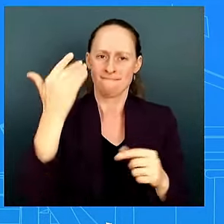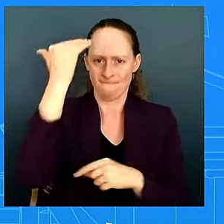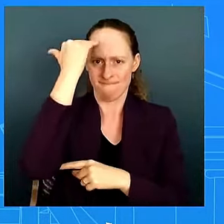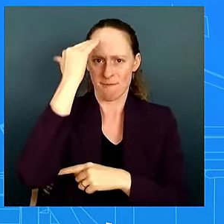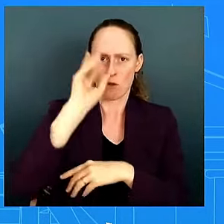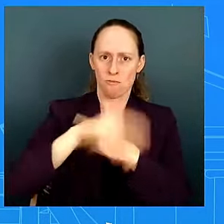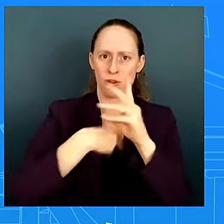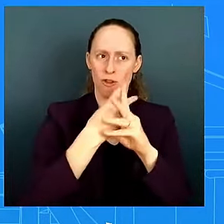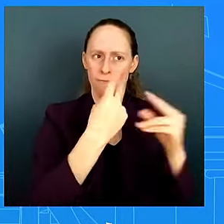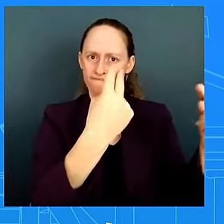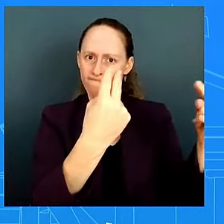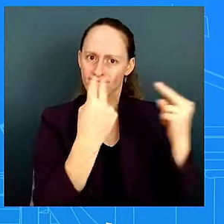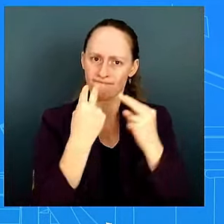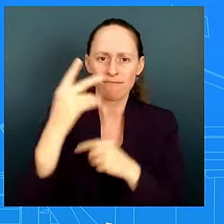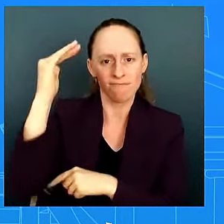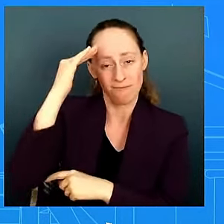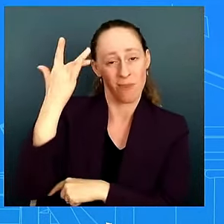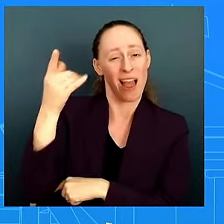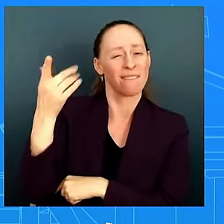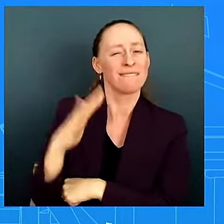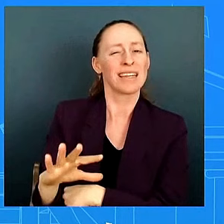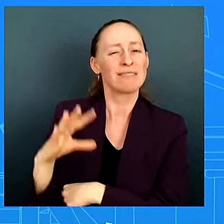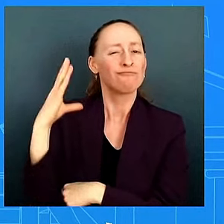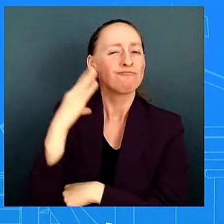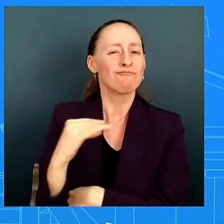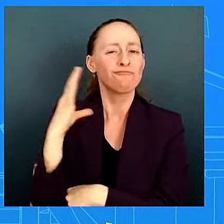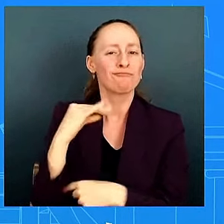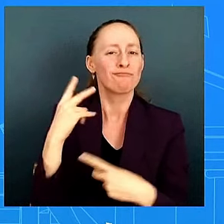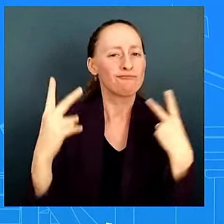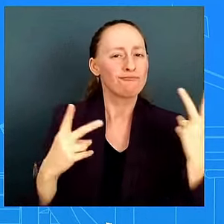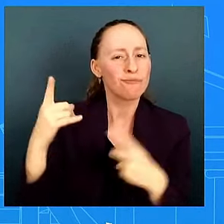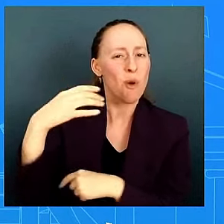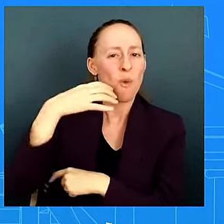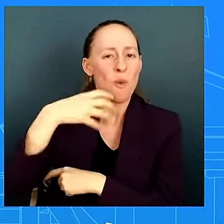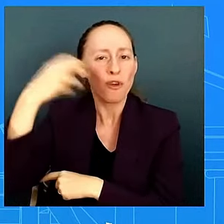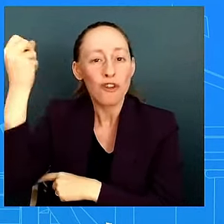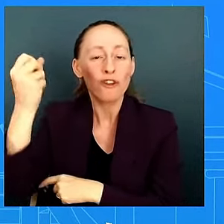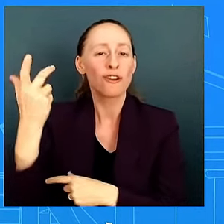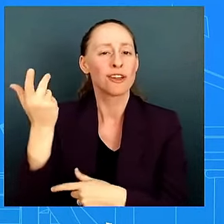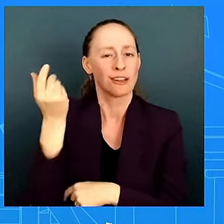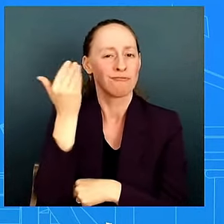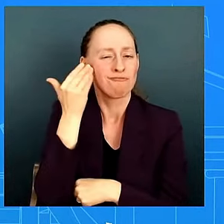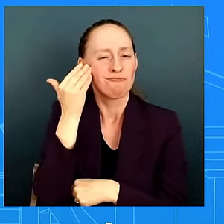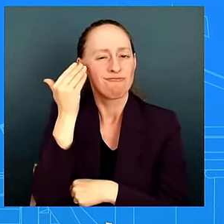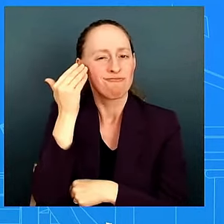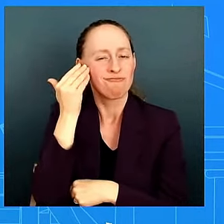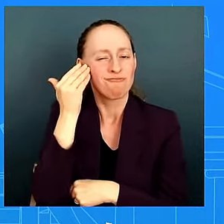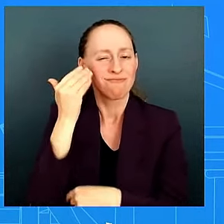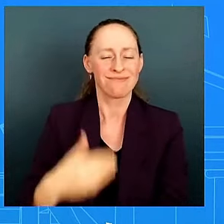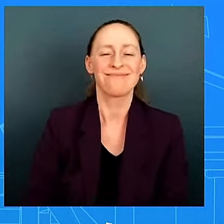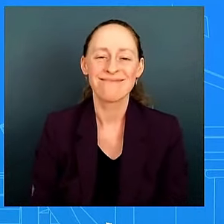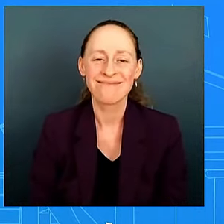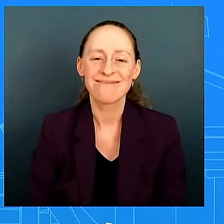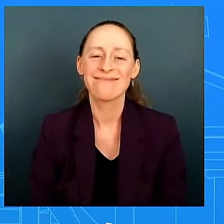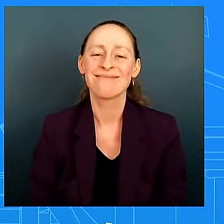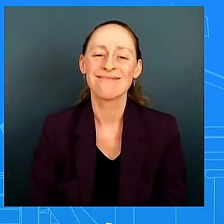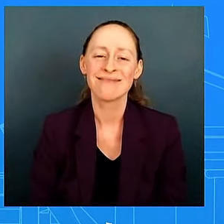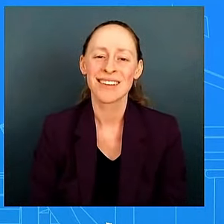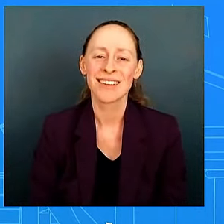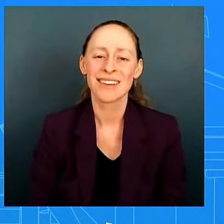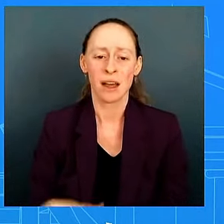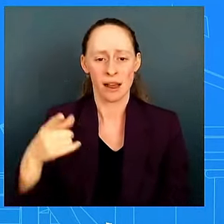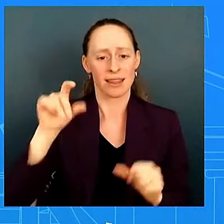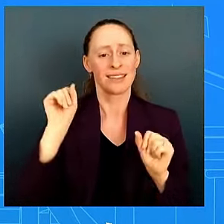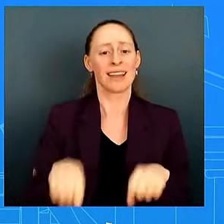yes with age brings experience uh um and wisdom and i think because of that the president has been able to build a coalition if you think about